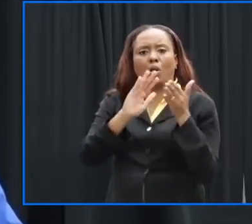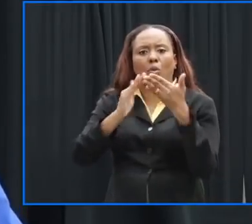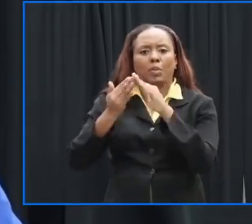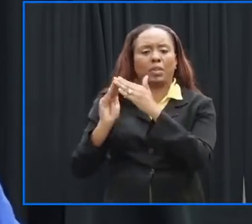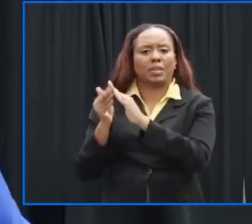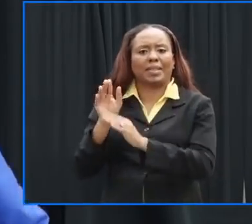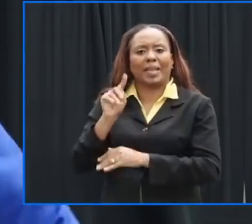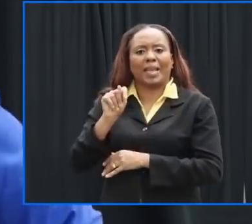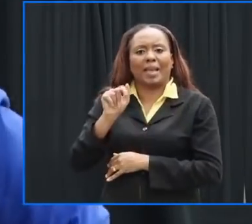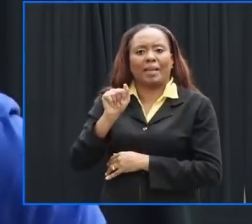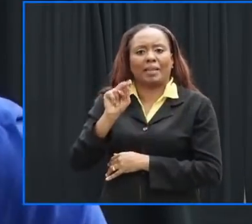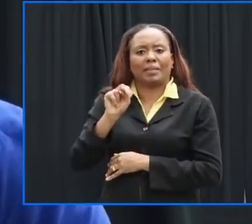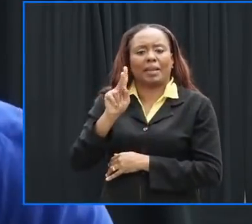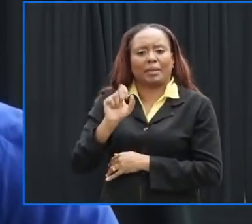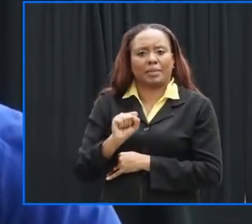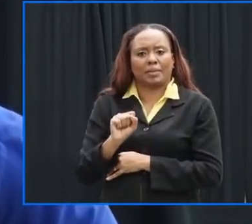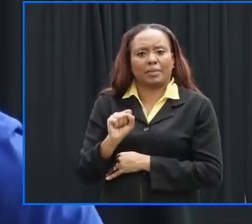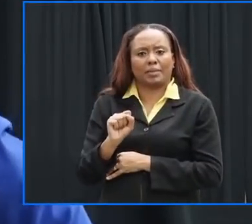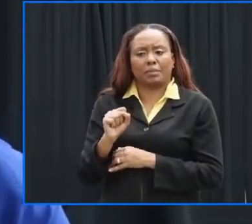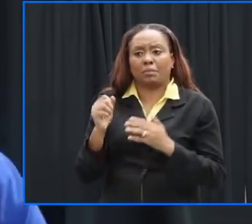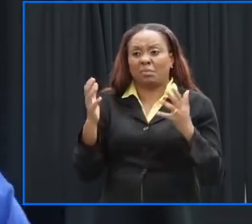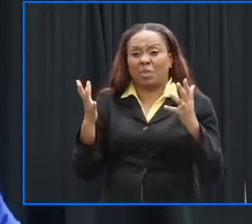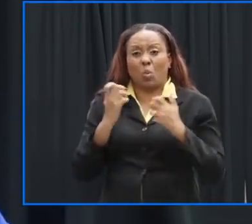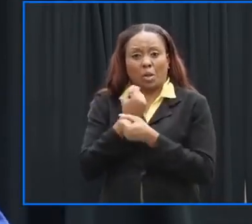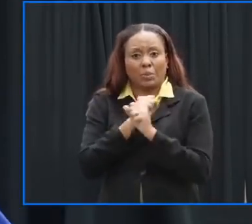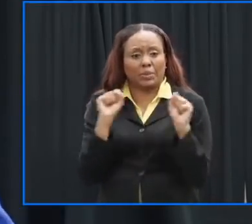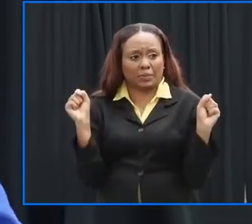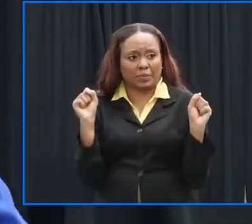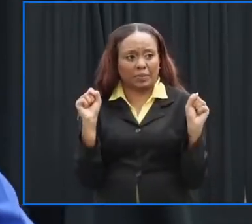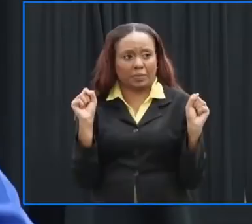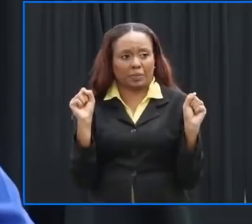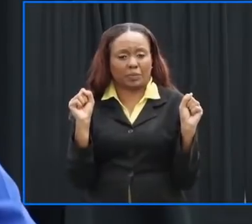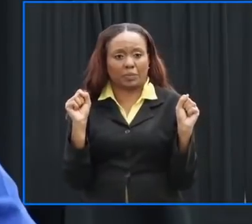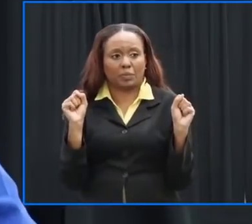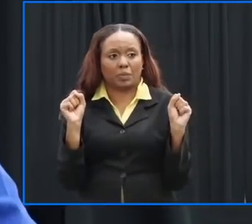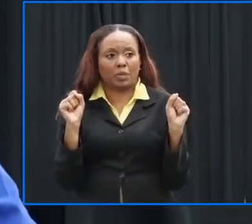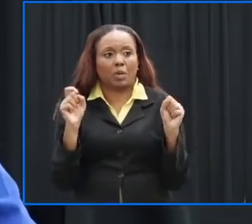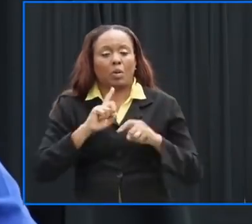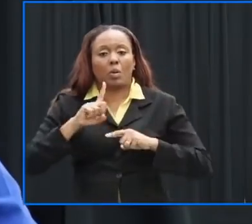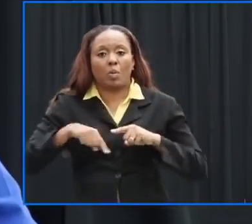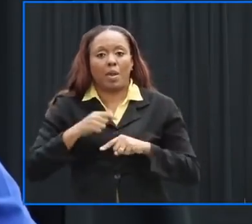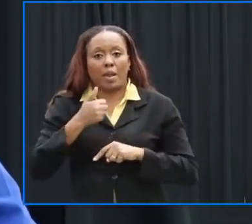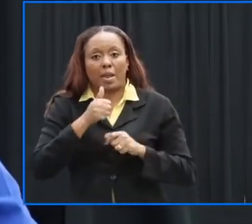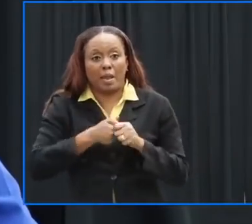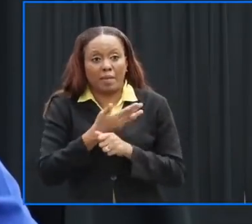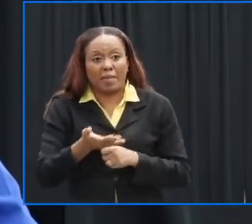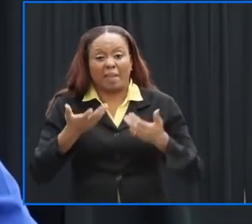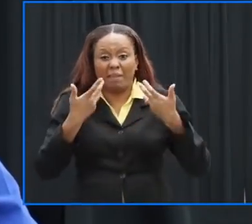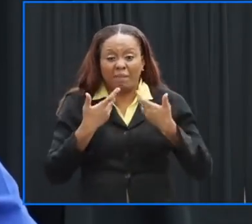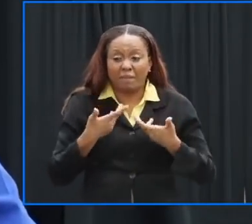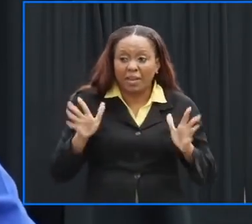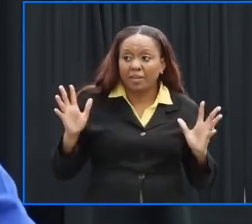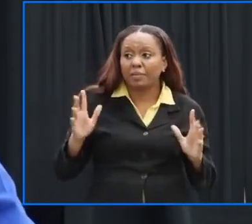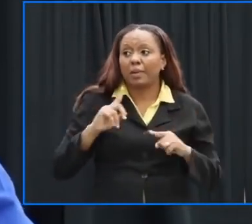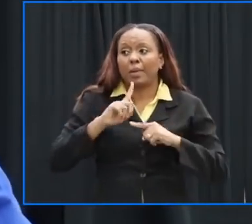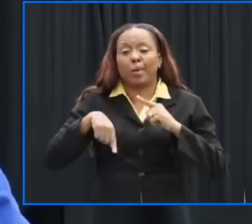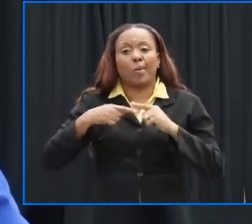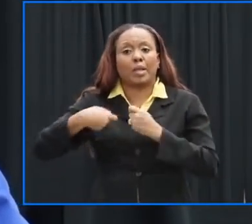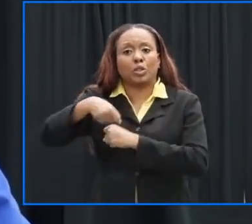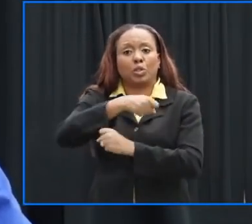security reasons unless they become flying missiles and only after the all clear is given will then there be